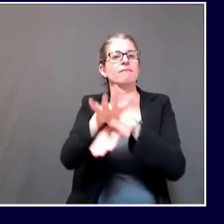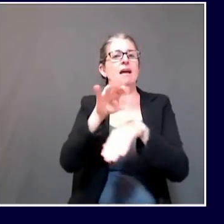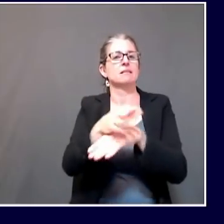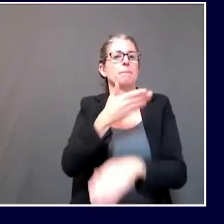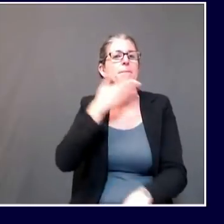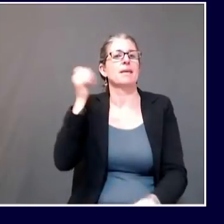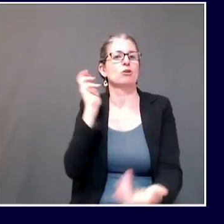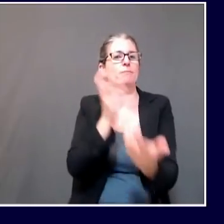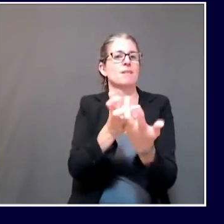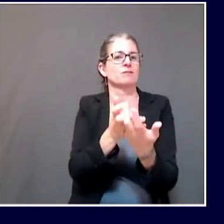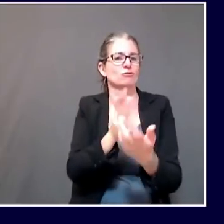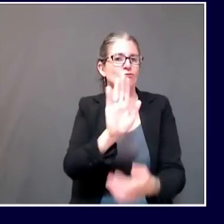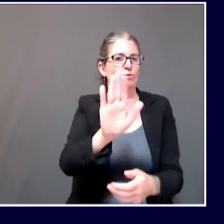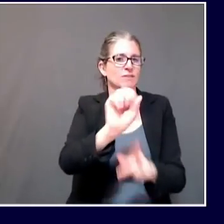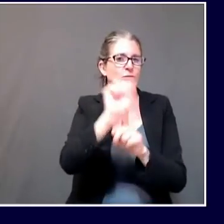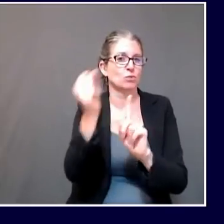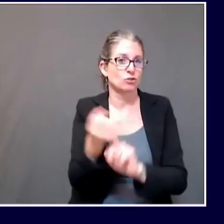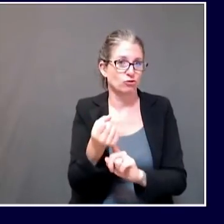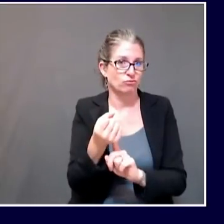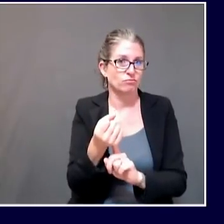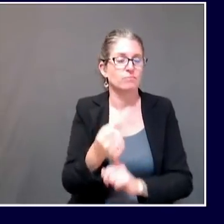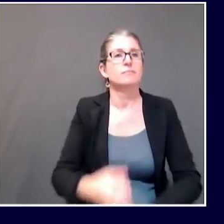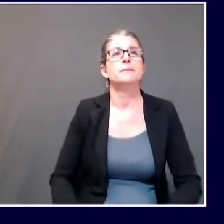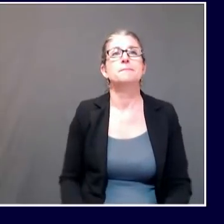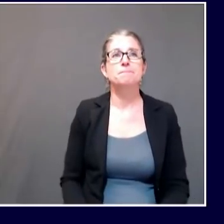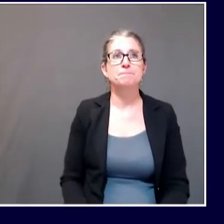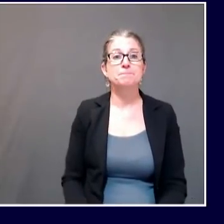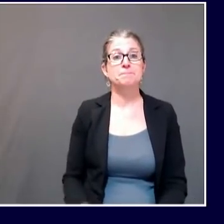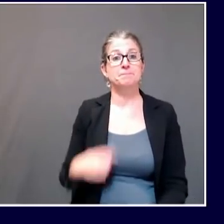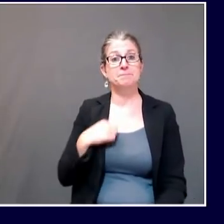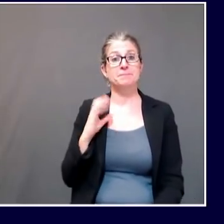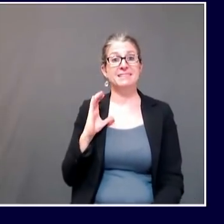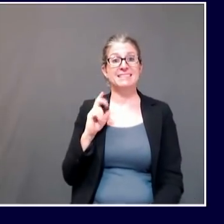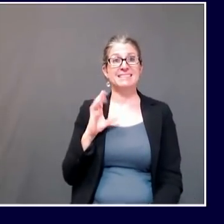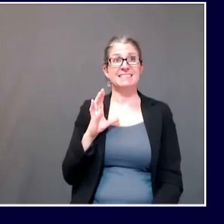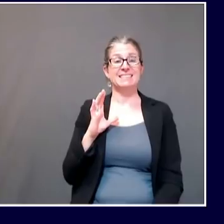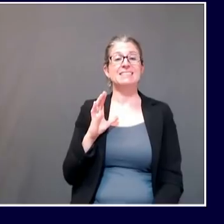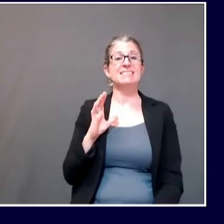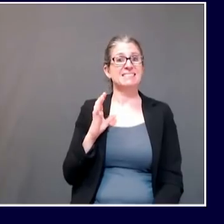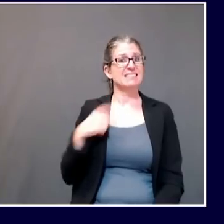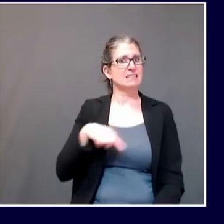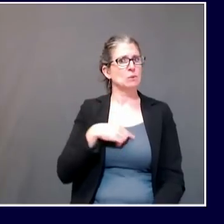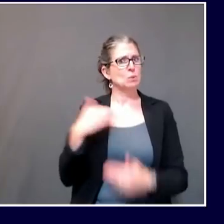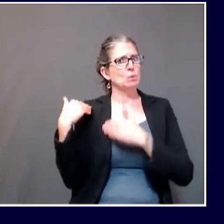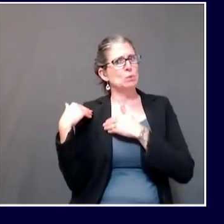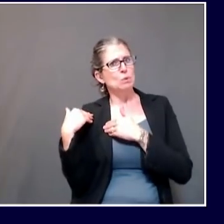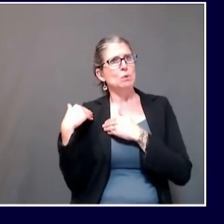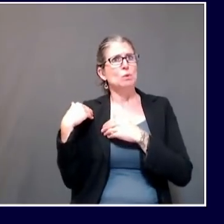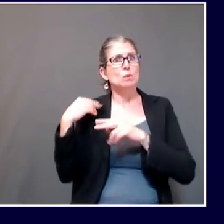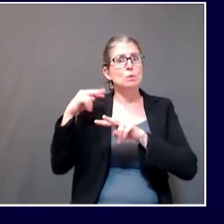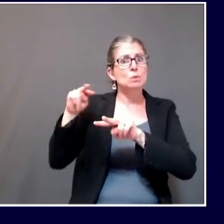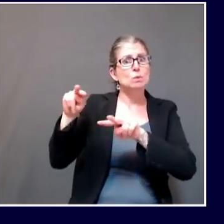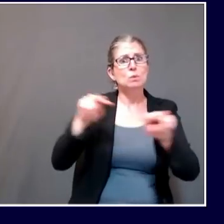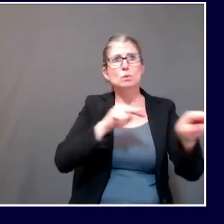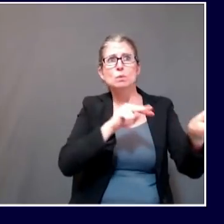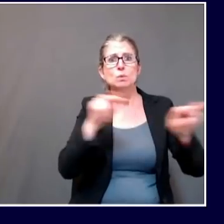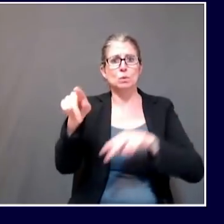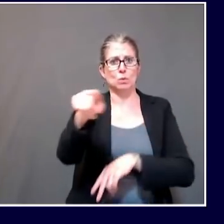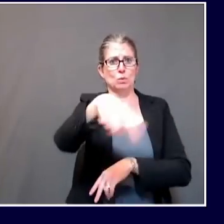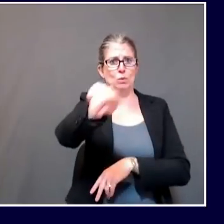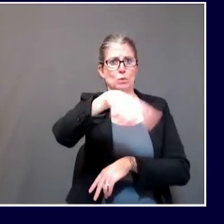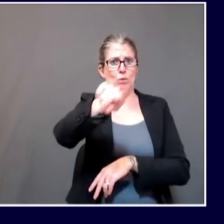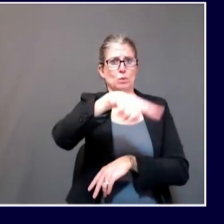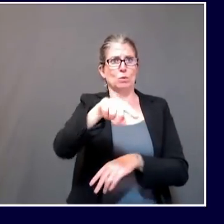make sure they are implementing those recommendations in the best way possible to protect their own staff, to protect clients.